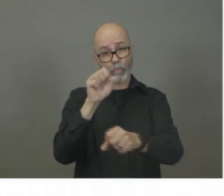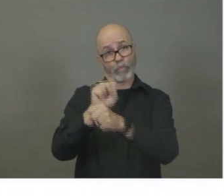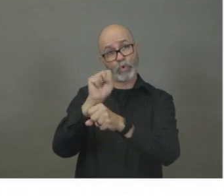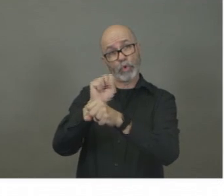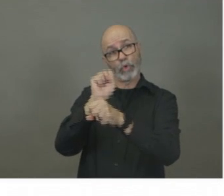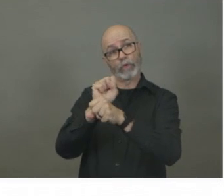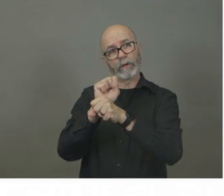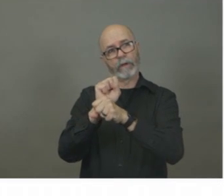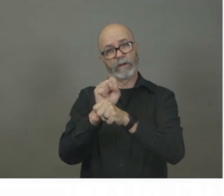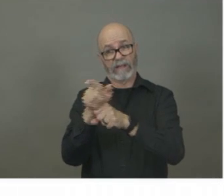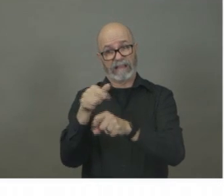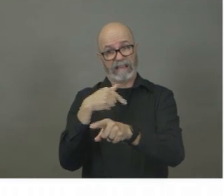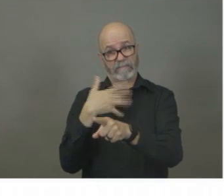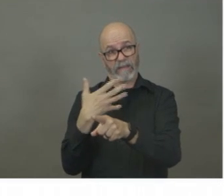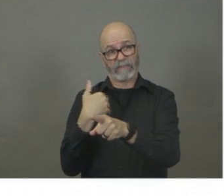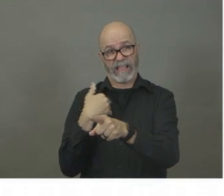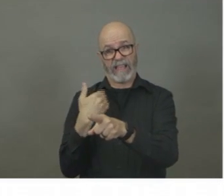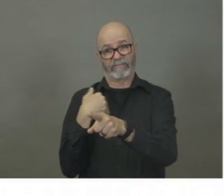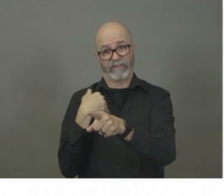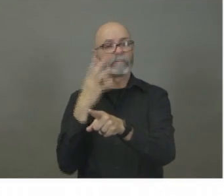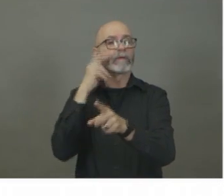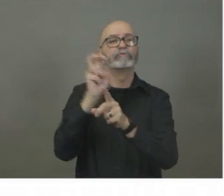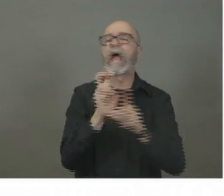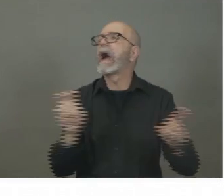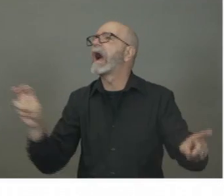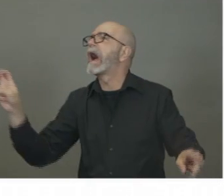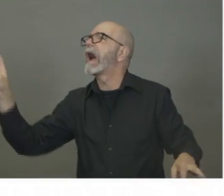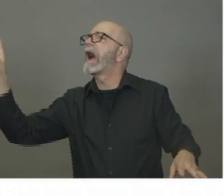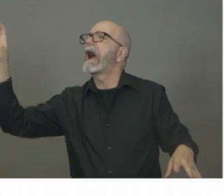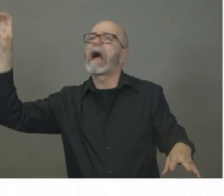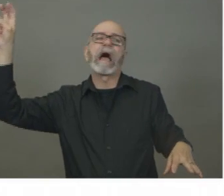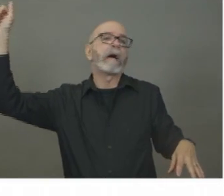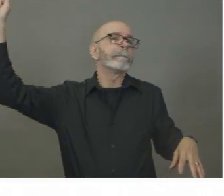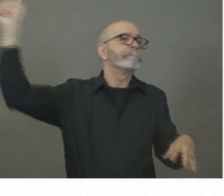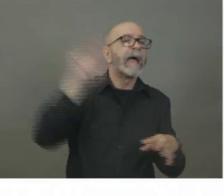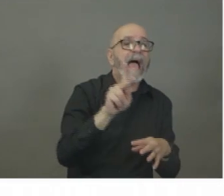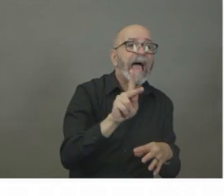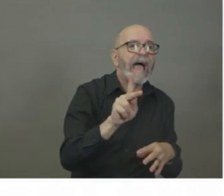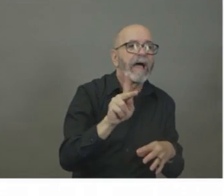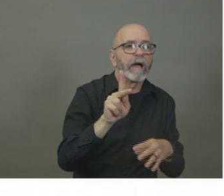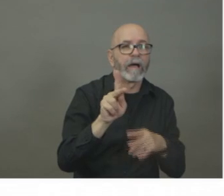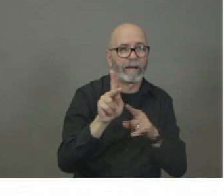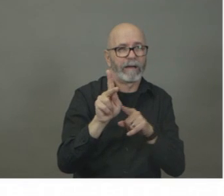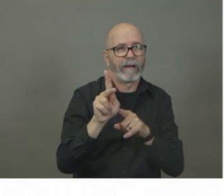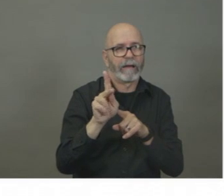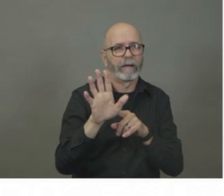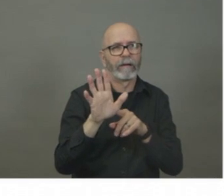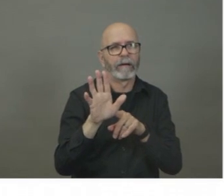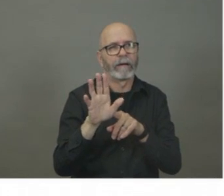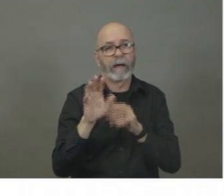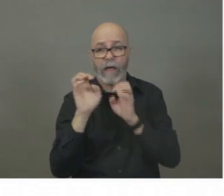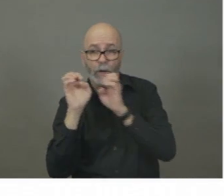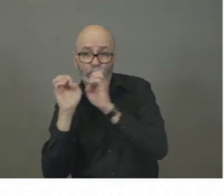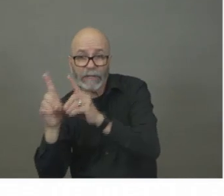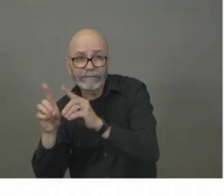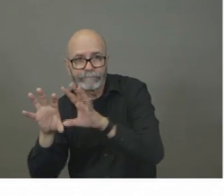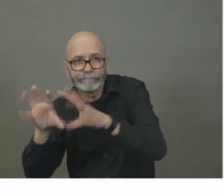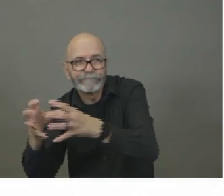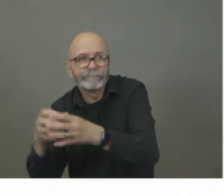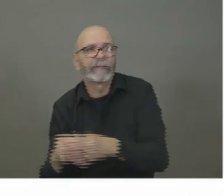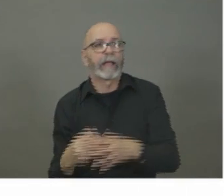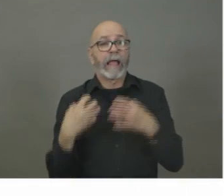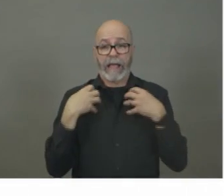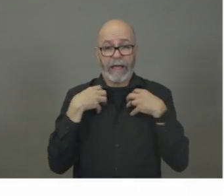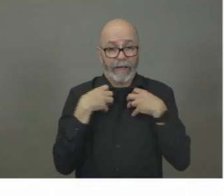and come back? We've gone through both education and health. That is changing